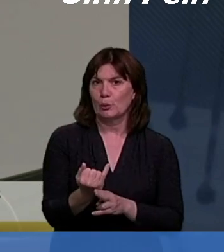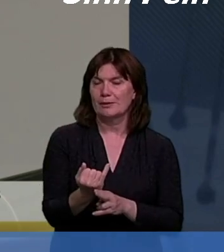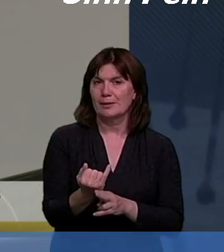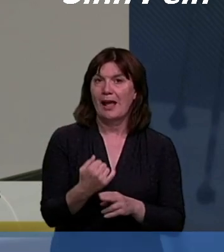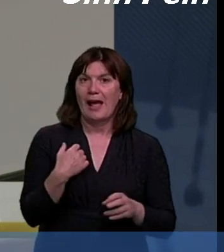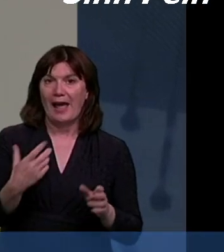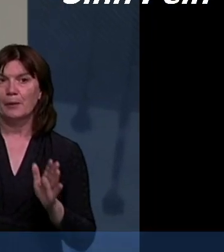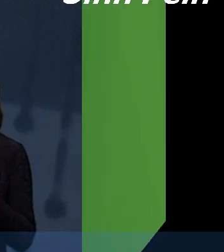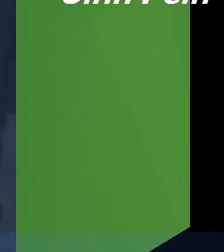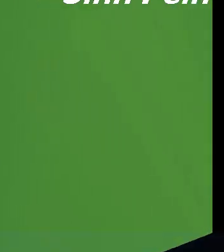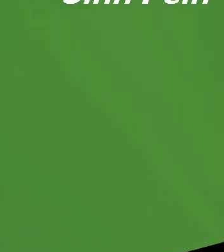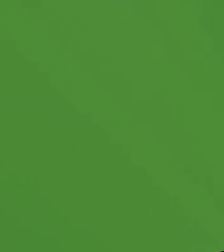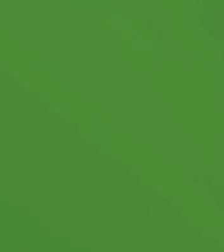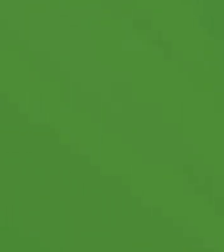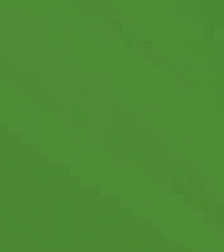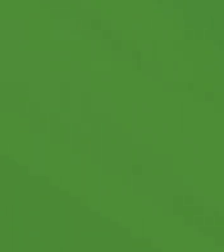done in other jurisdictions as well.